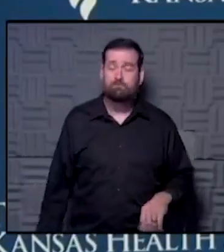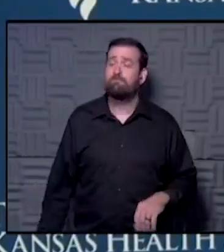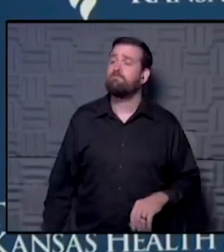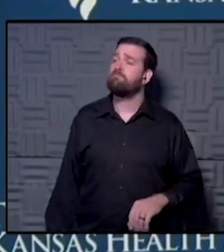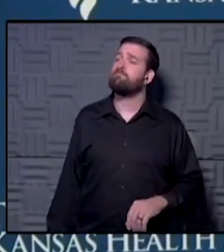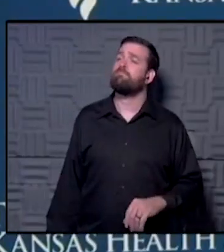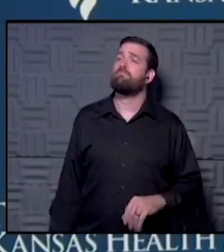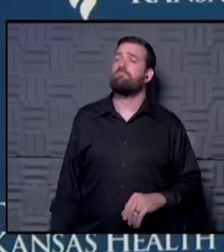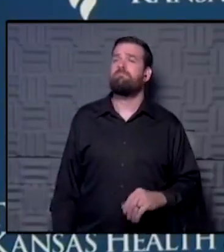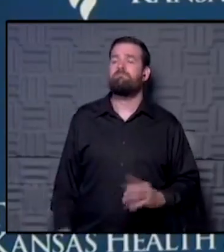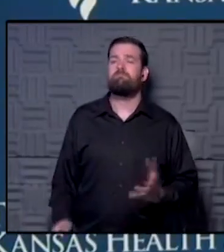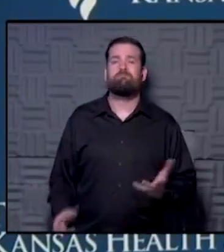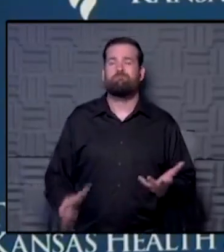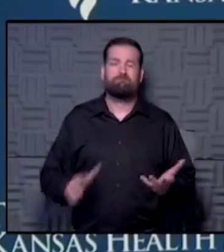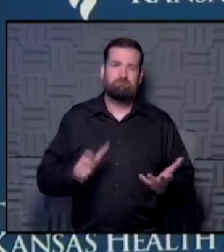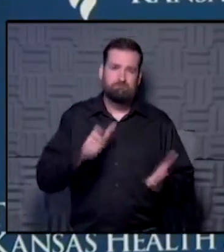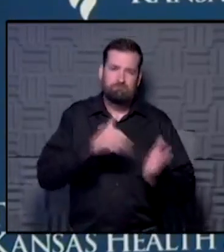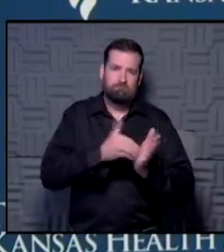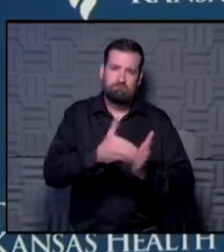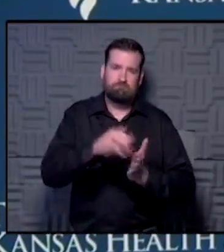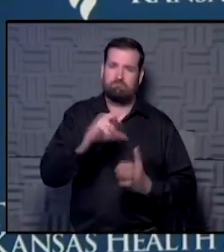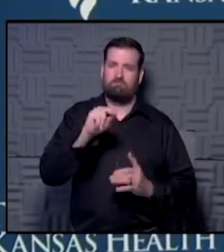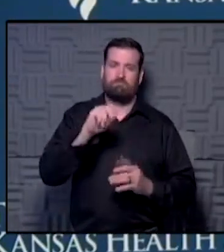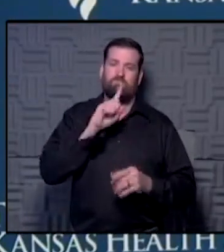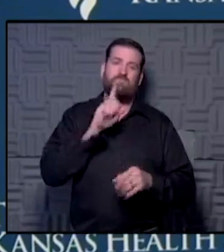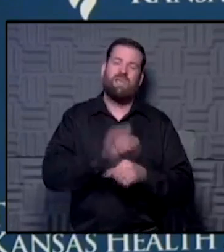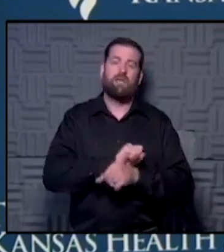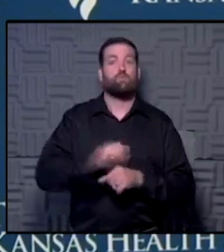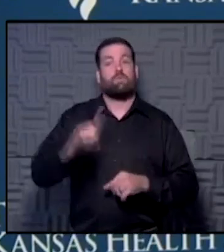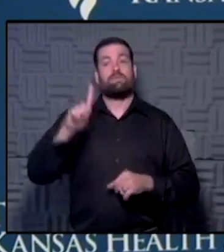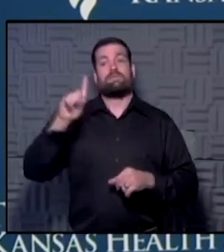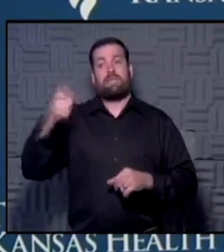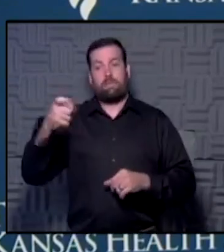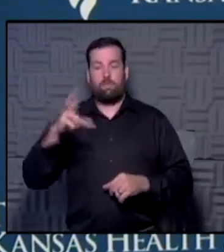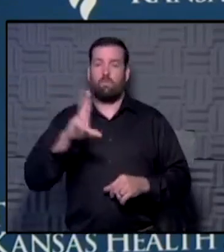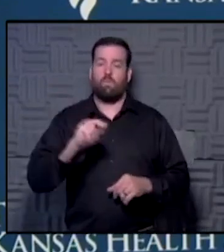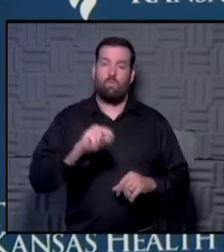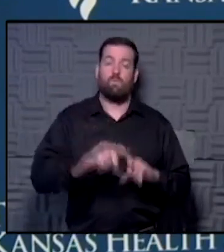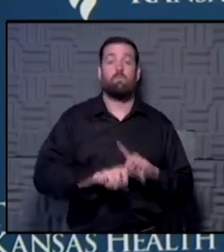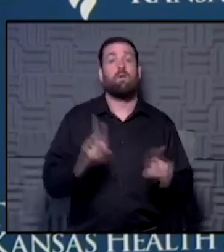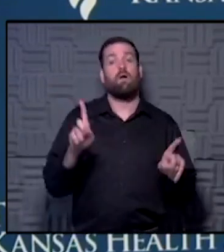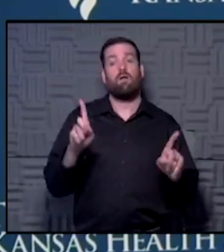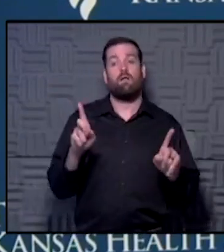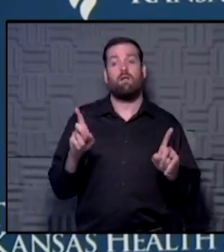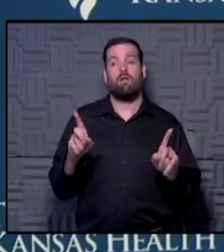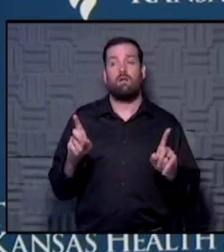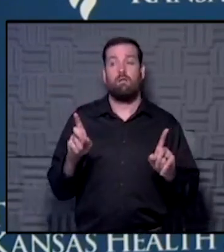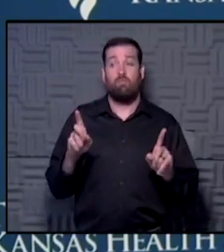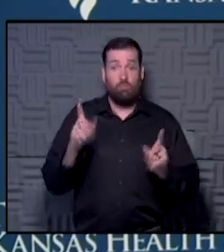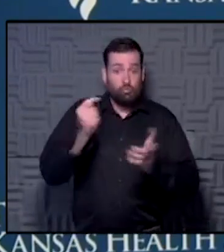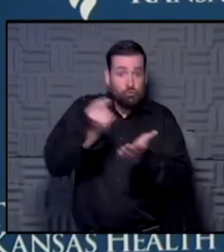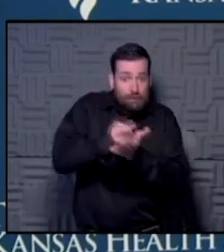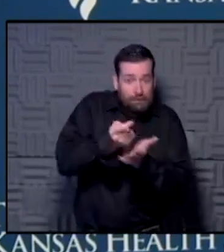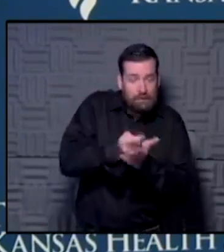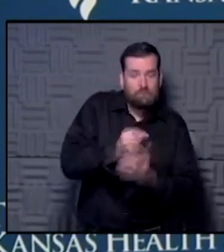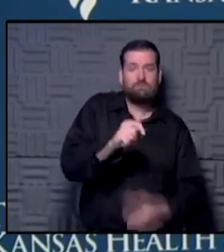Not as much, oftentimes, with the actual diagnosis, but it definitely can play a part in treatment,